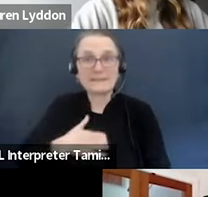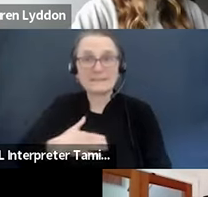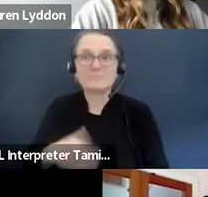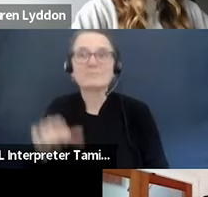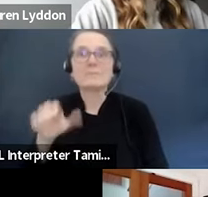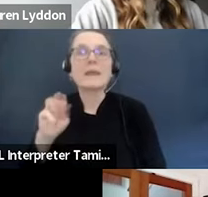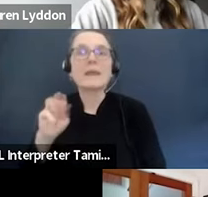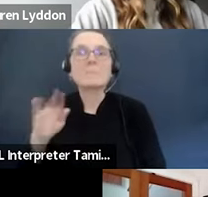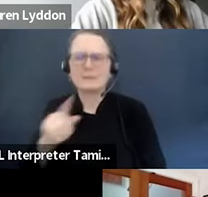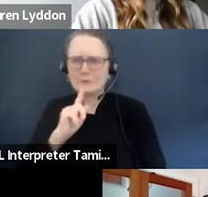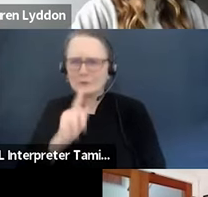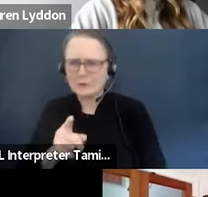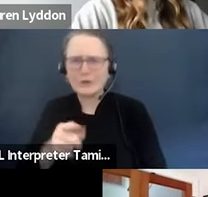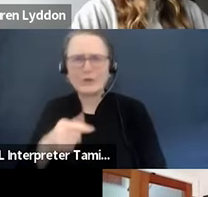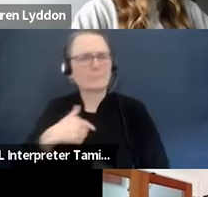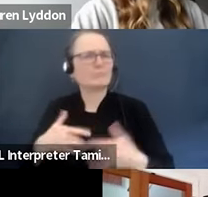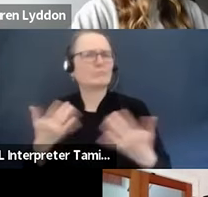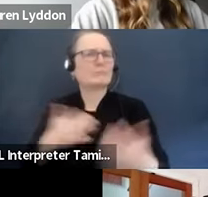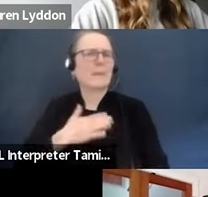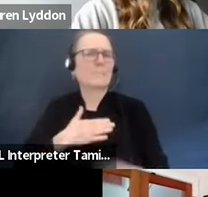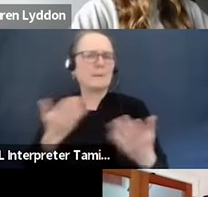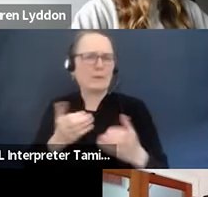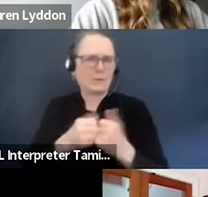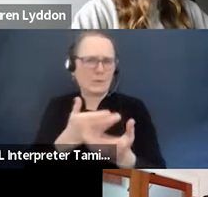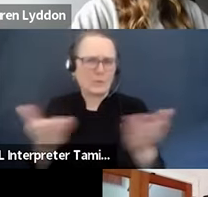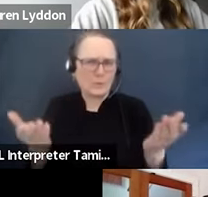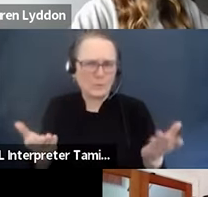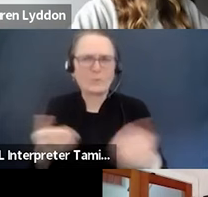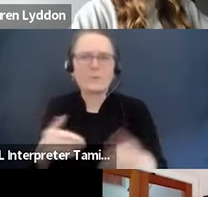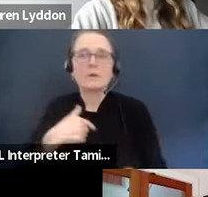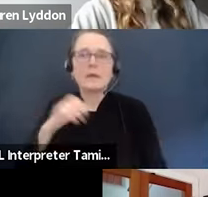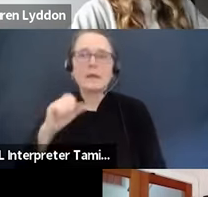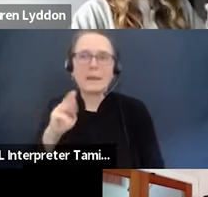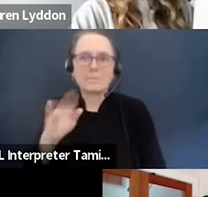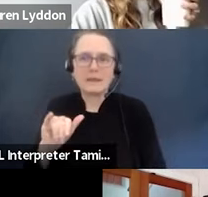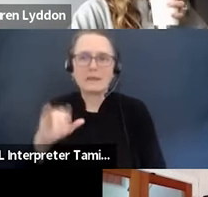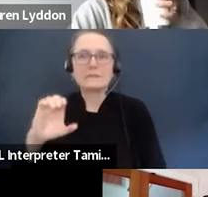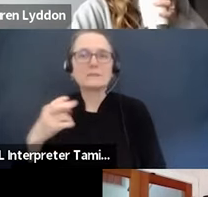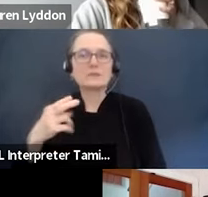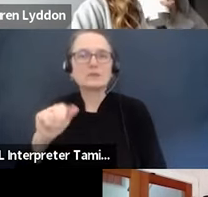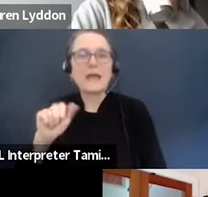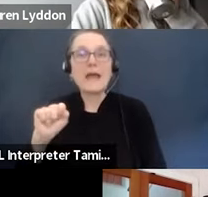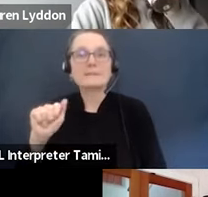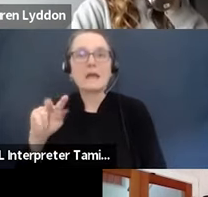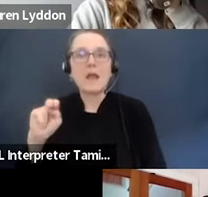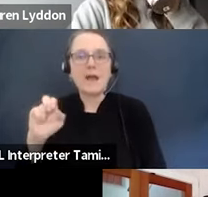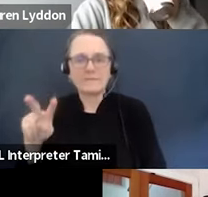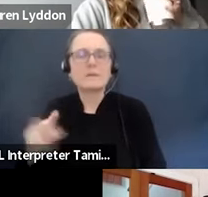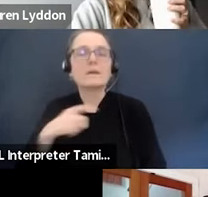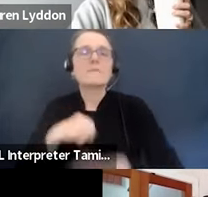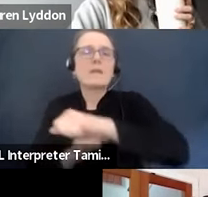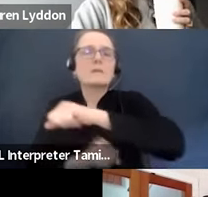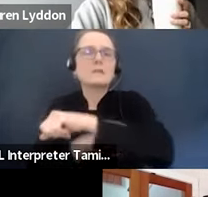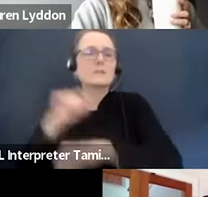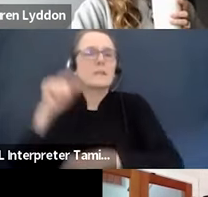Amy I'm happy to be here with everybody today. My name is Amy Chasanoff. I'm the Foundation and Government Relations Strategist